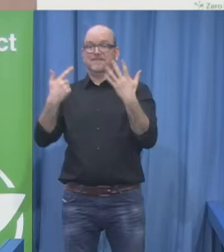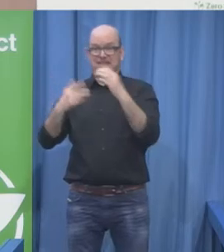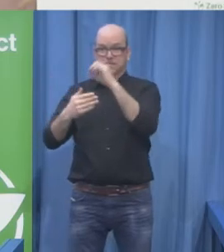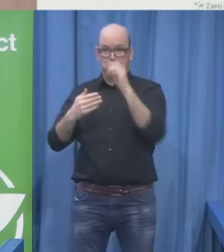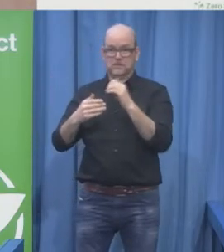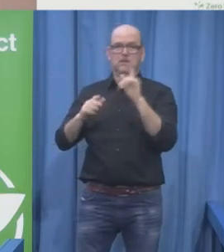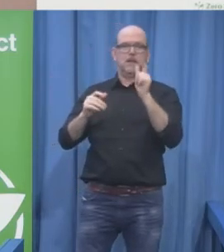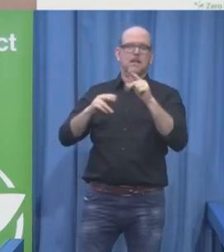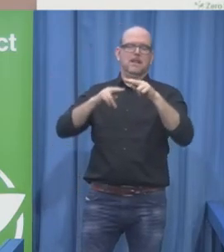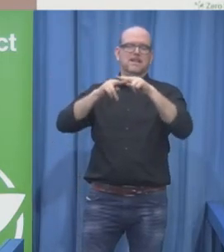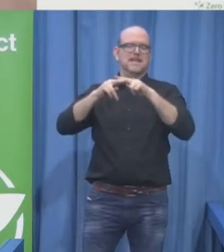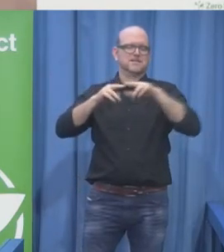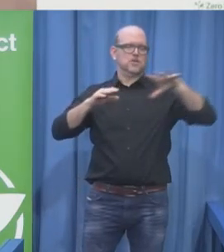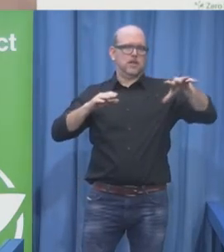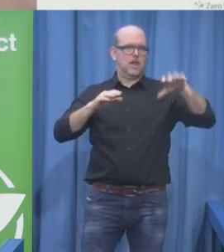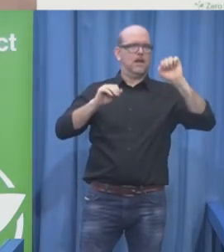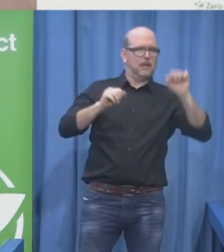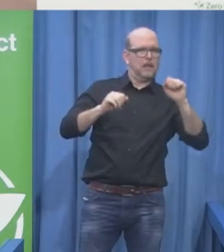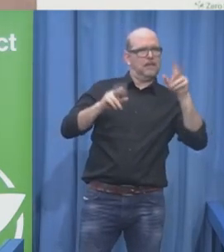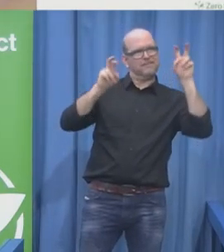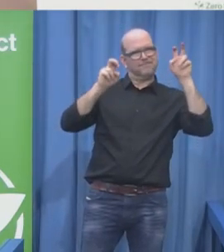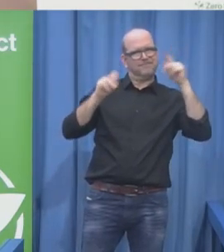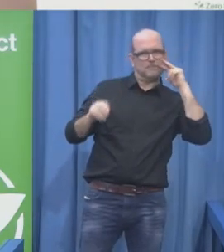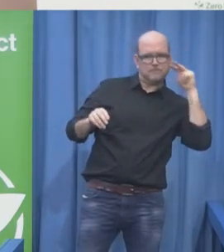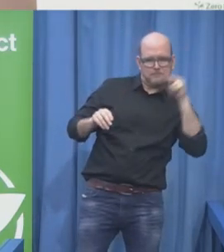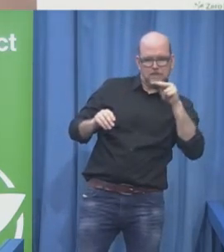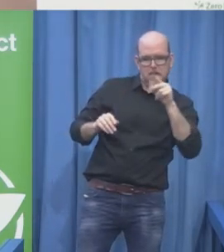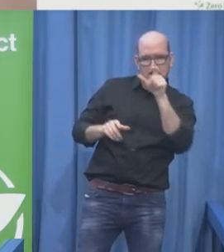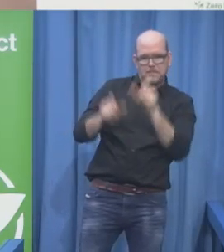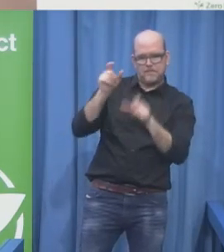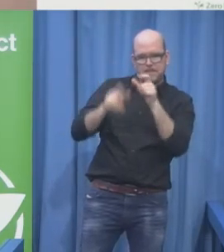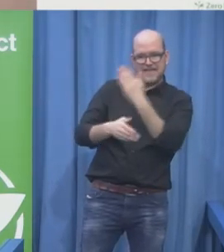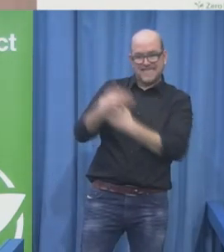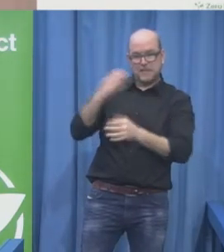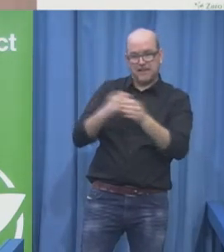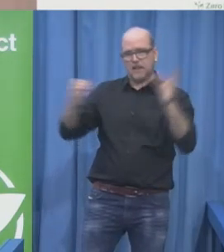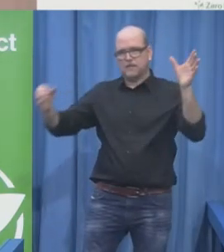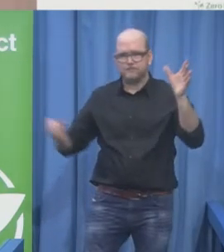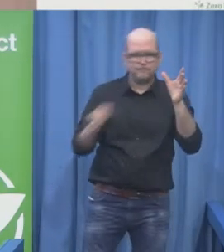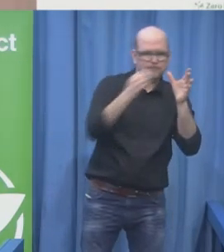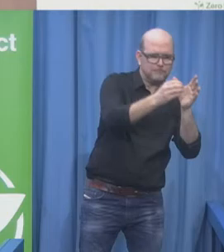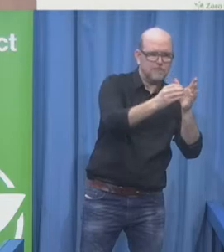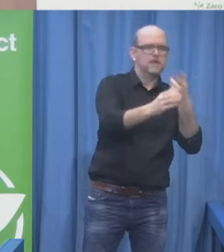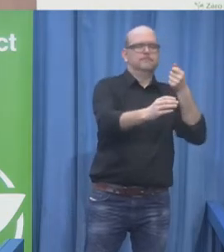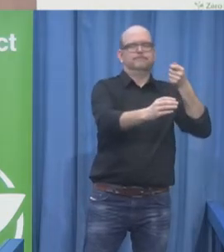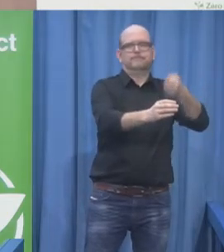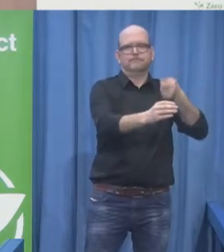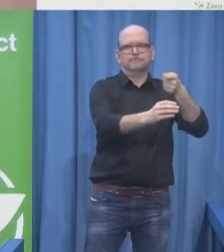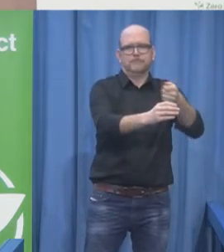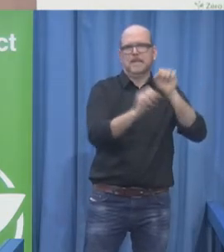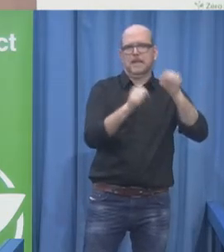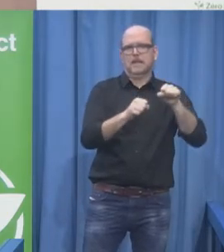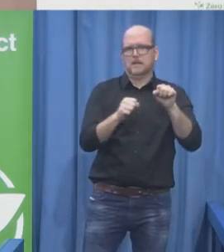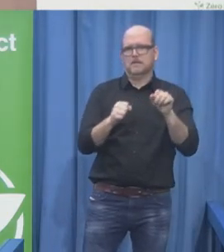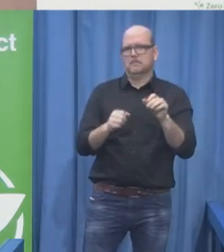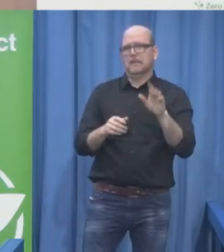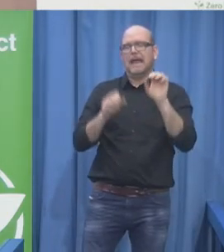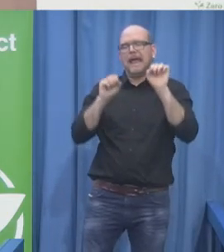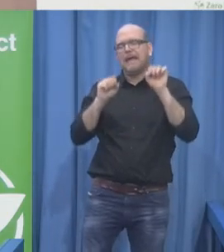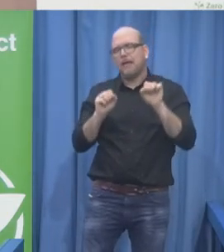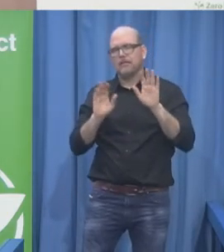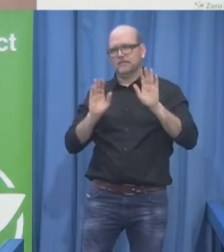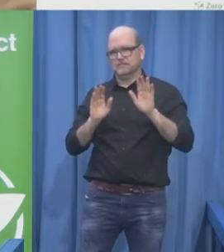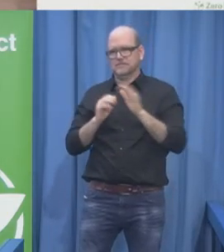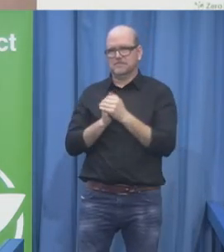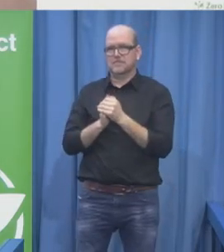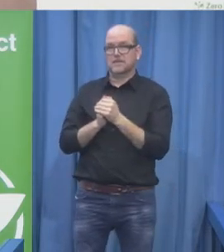For example, the World Bank. We have a colleague here from the World Bank. One report published in 2008